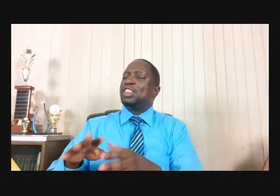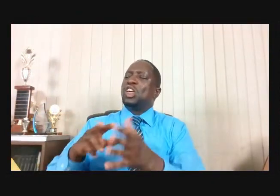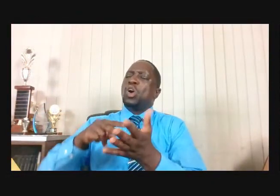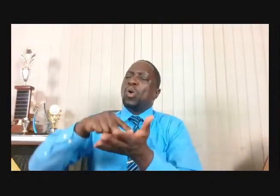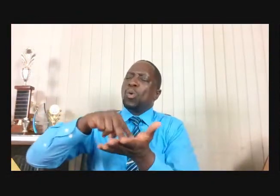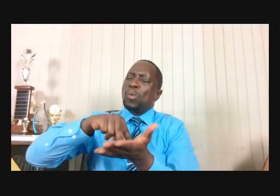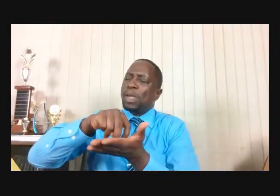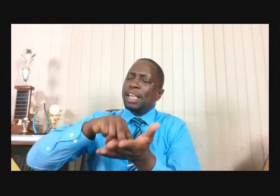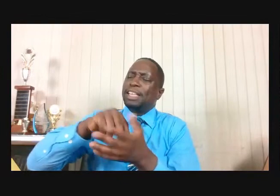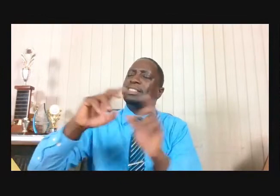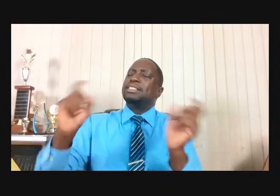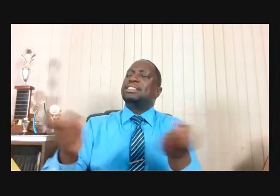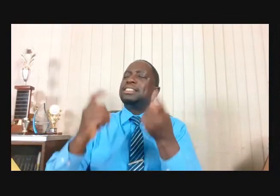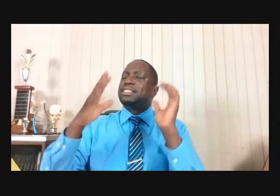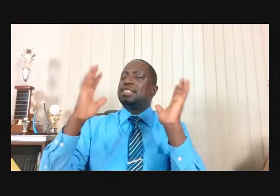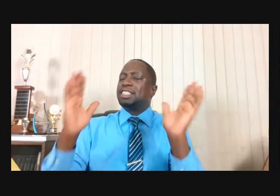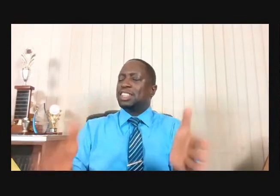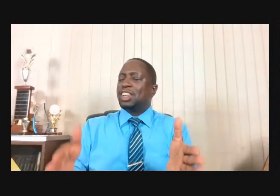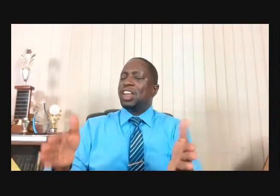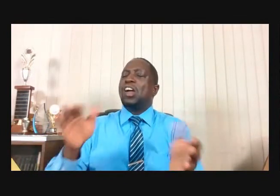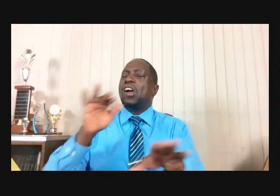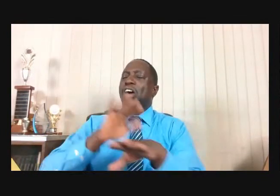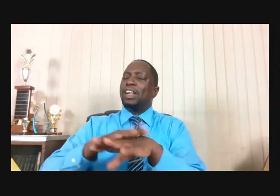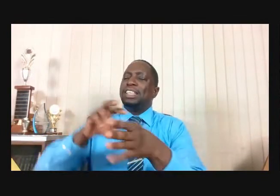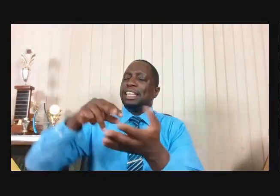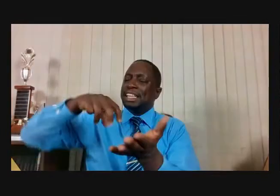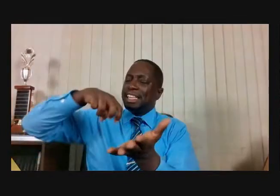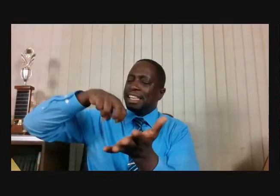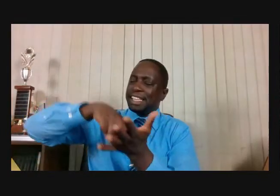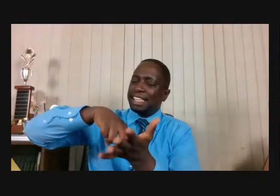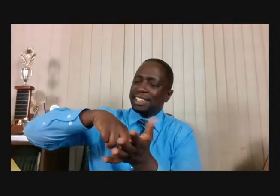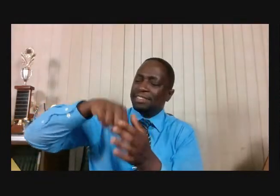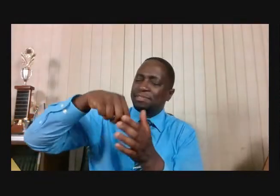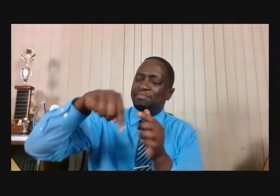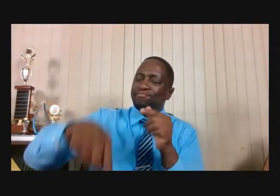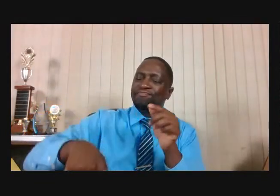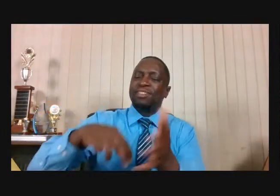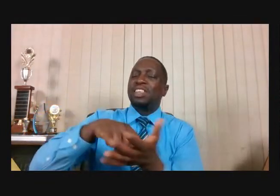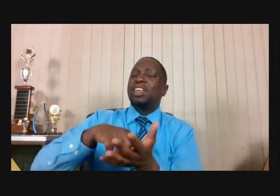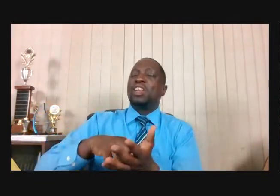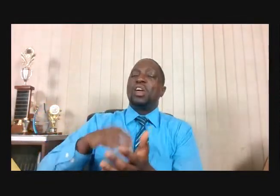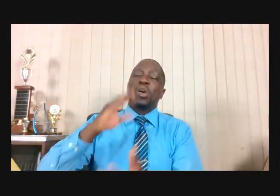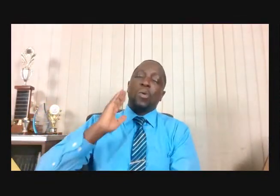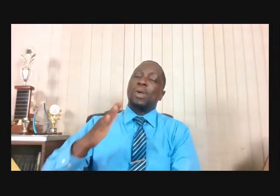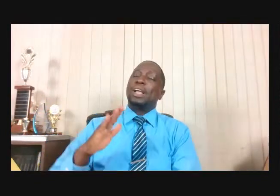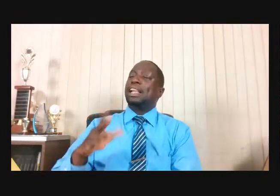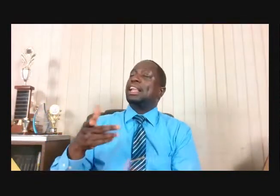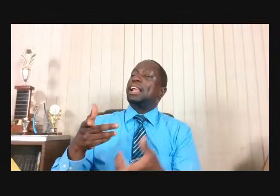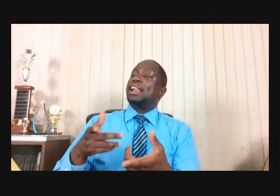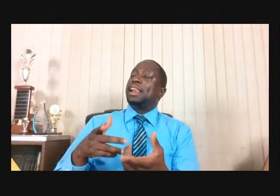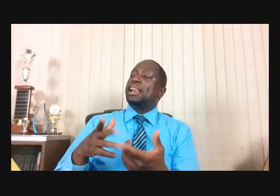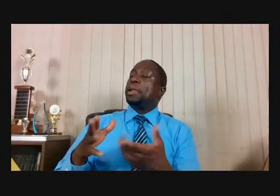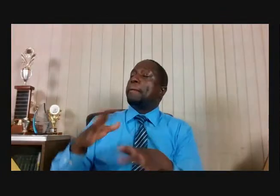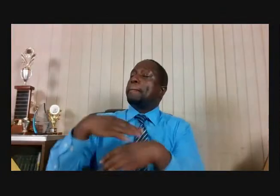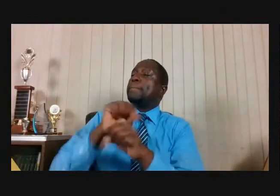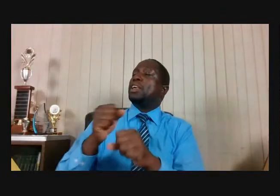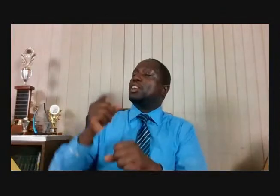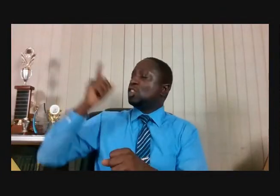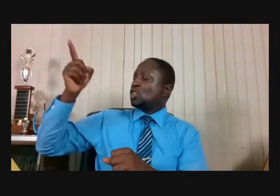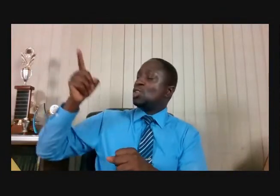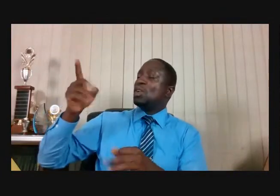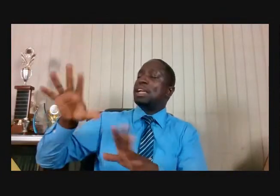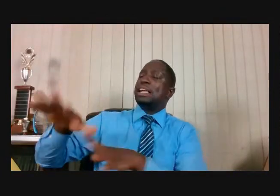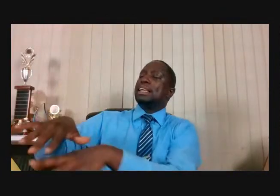his or her knees will cause you to empty heaven of all its